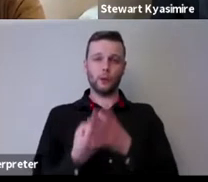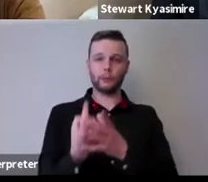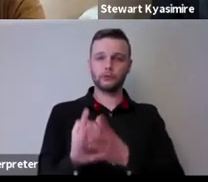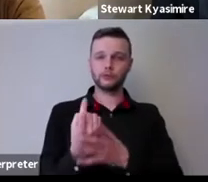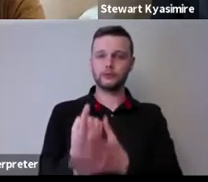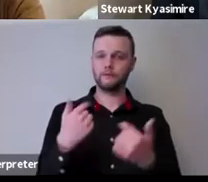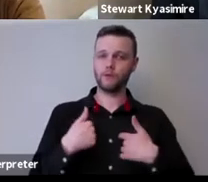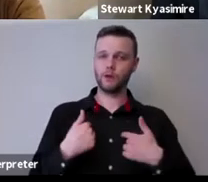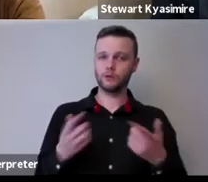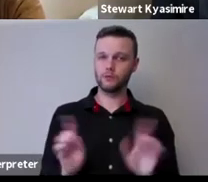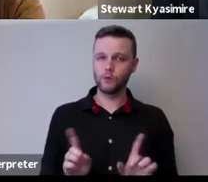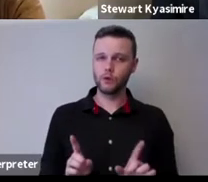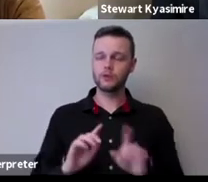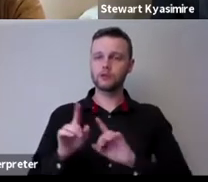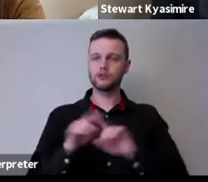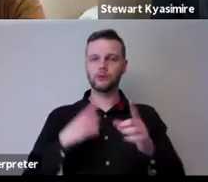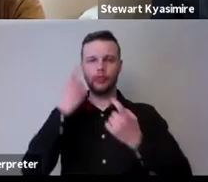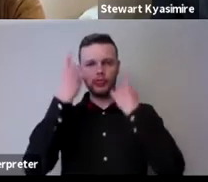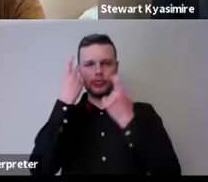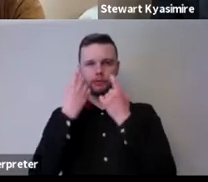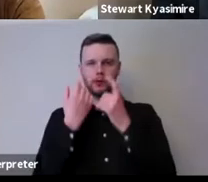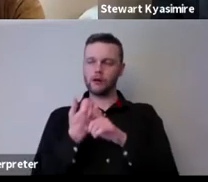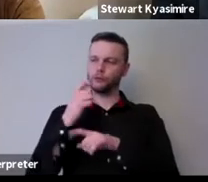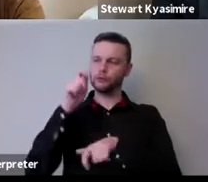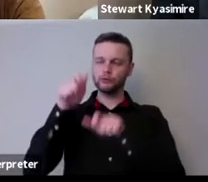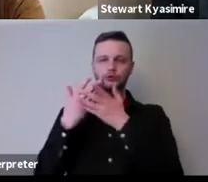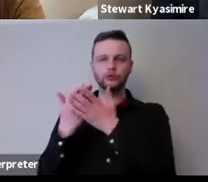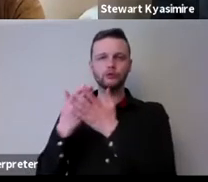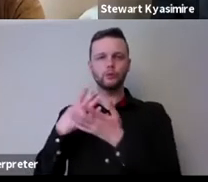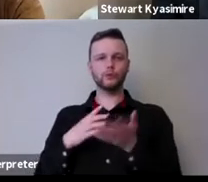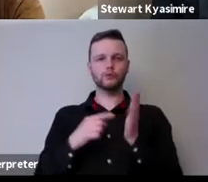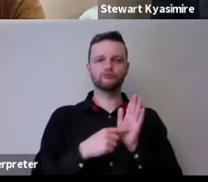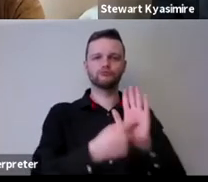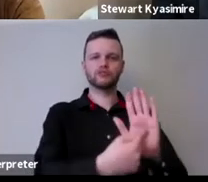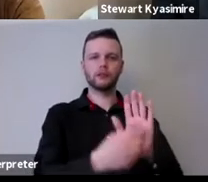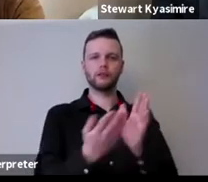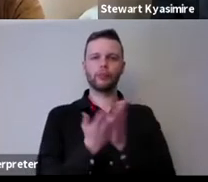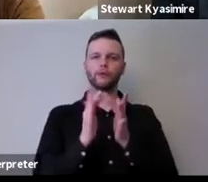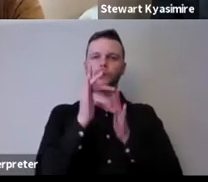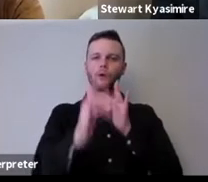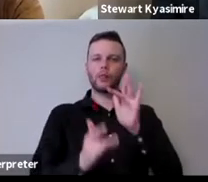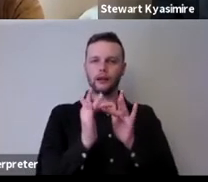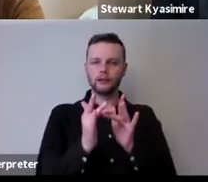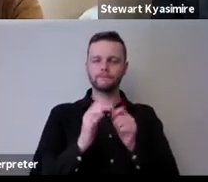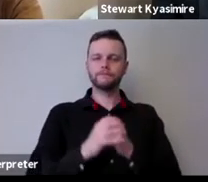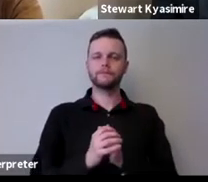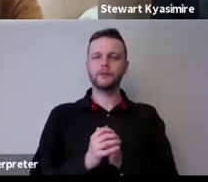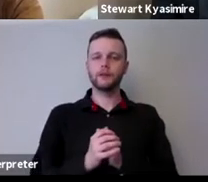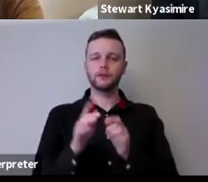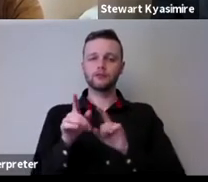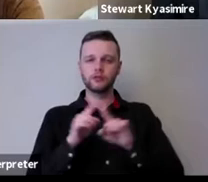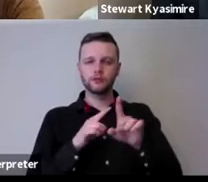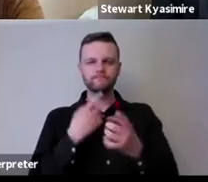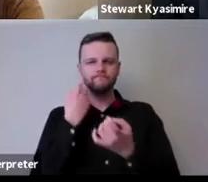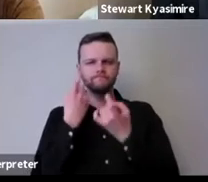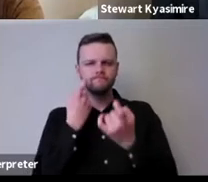do uh in trying to kind of think about how the students work could be presented virtually on an online platform um was to try to examine a little